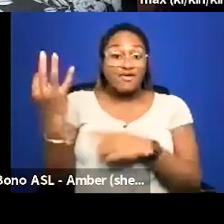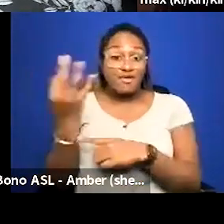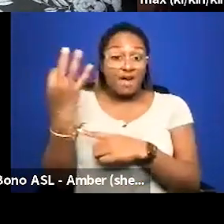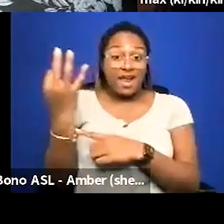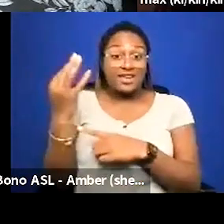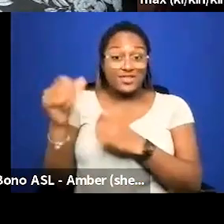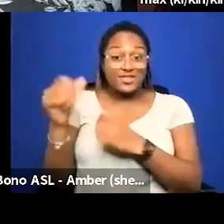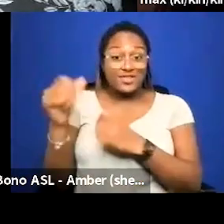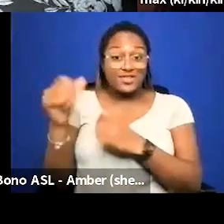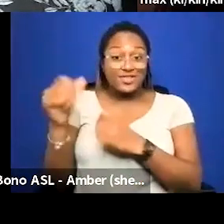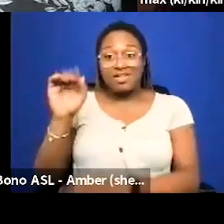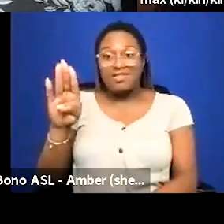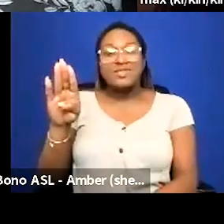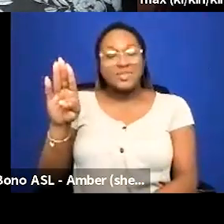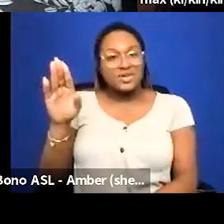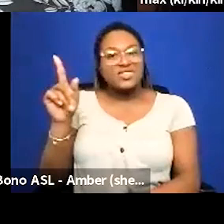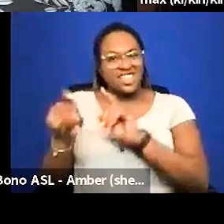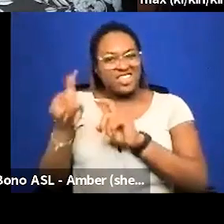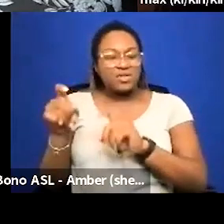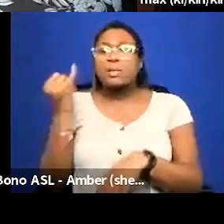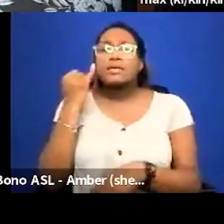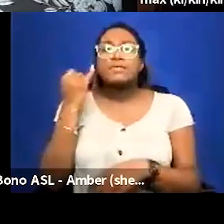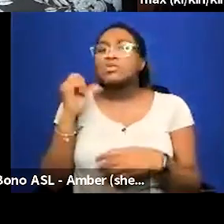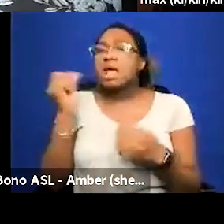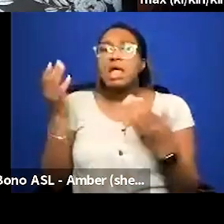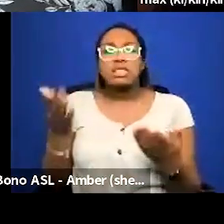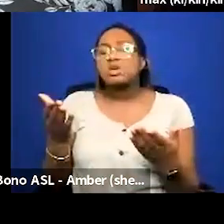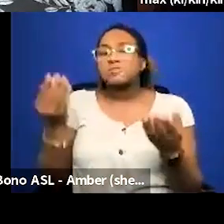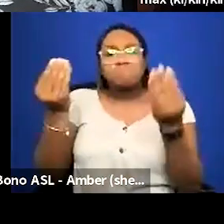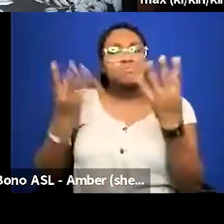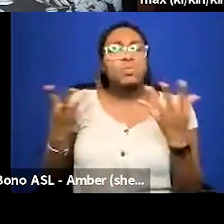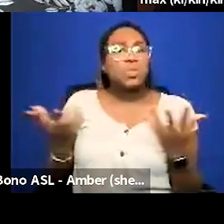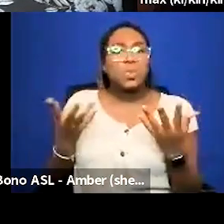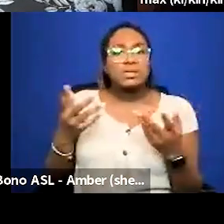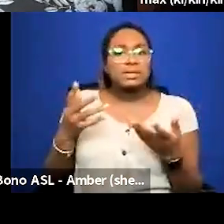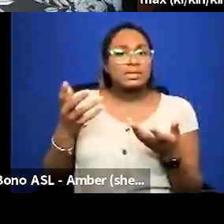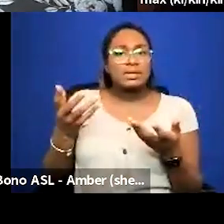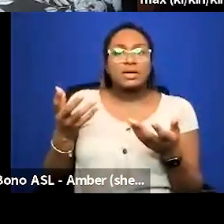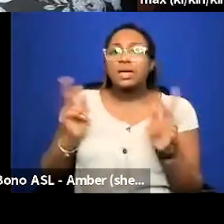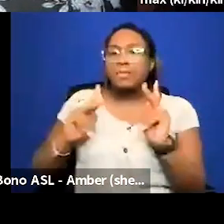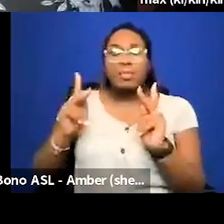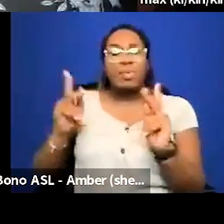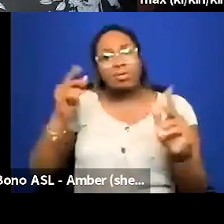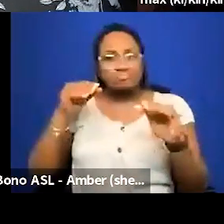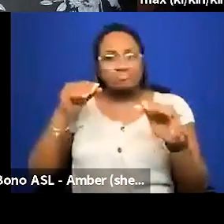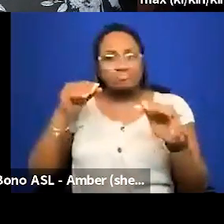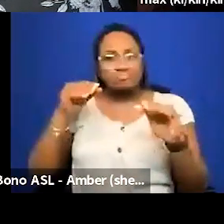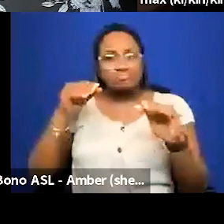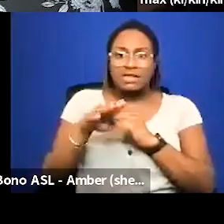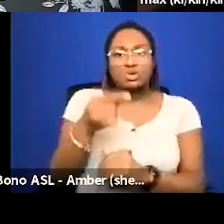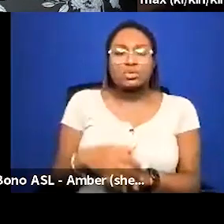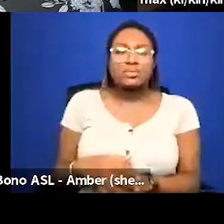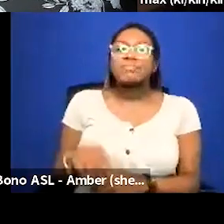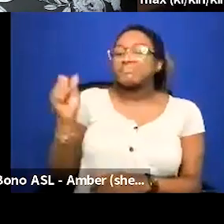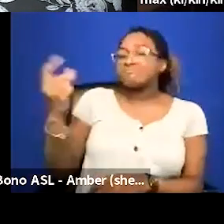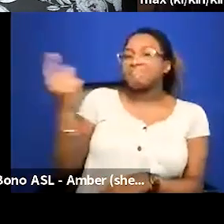hear from angel about this space but would you for folks who weren't there just say what it is um so find a way for folks to get to you yes yes just come to